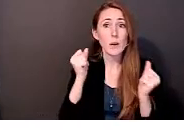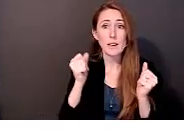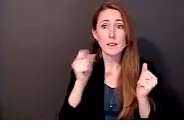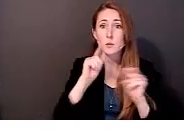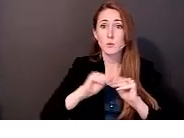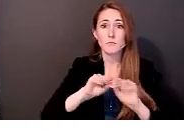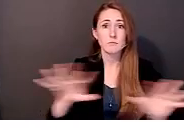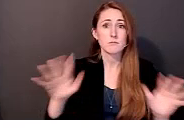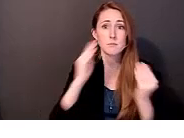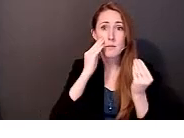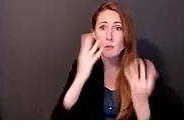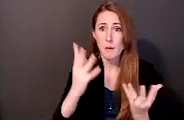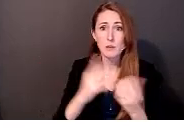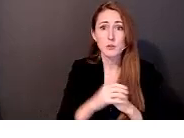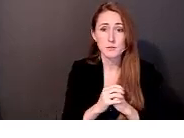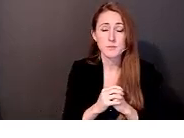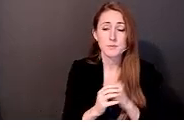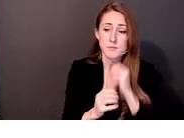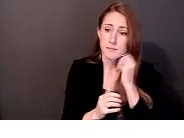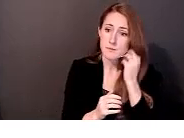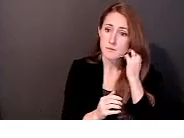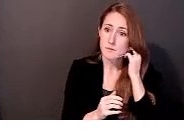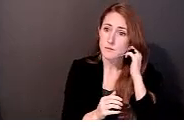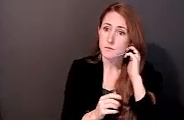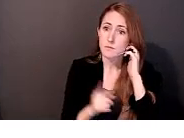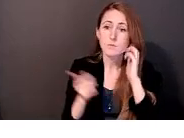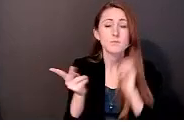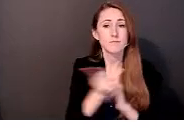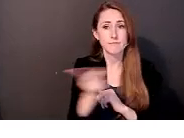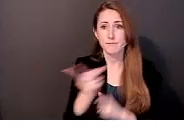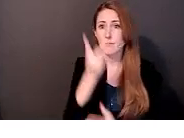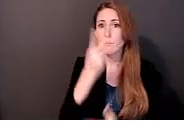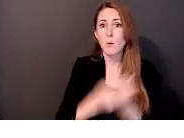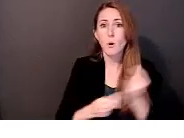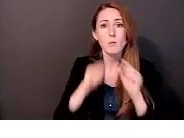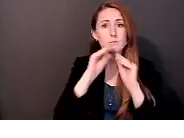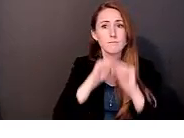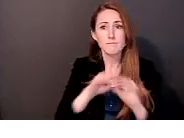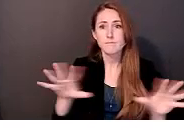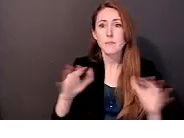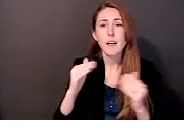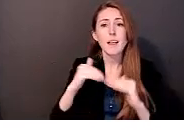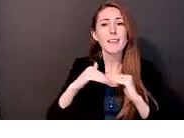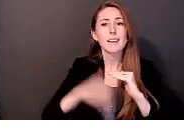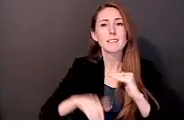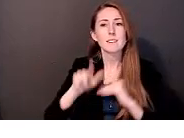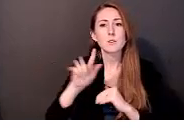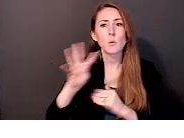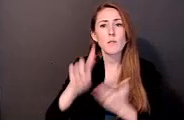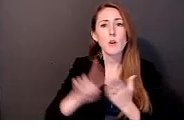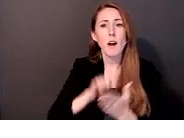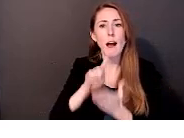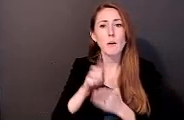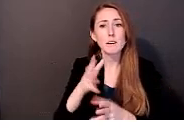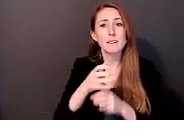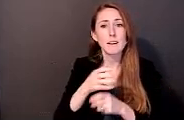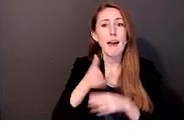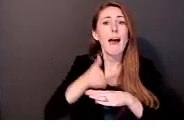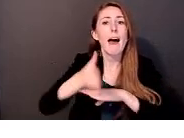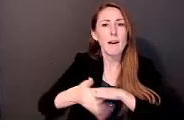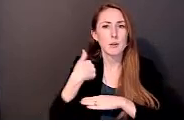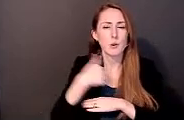once we provided it to them. They both disseminated this information through their channels less than 24 hours after receiving it from us.